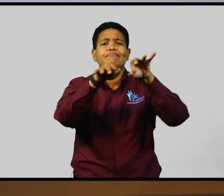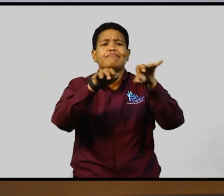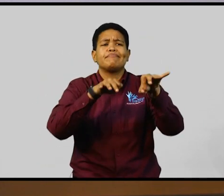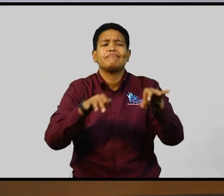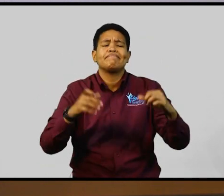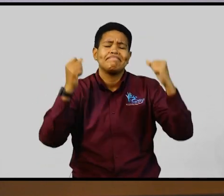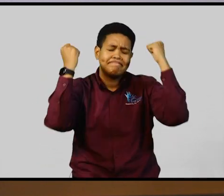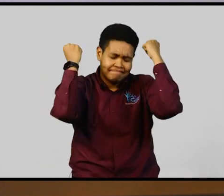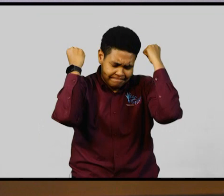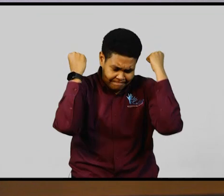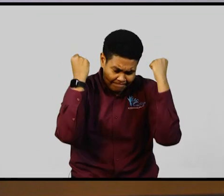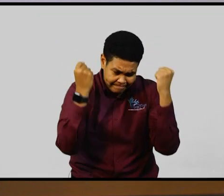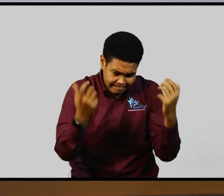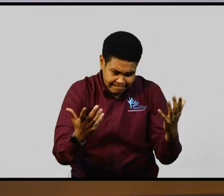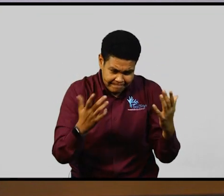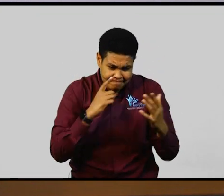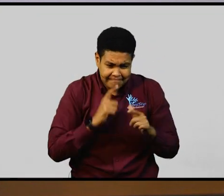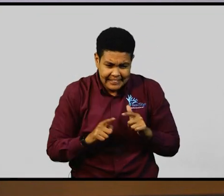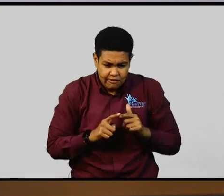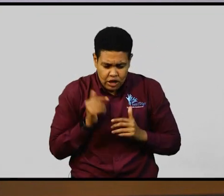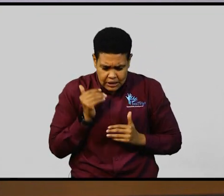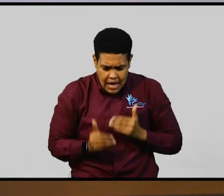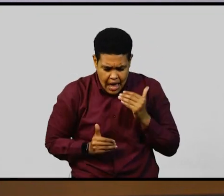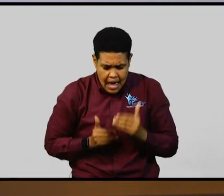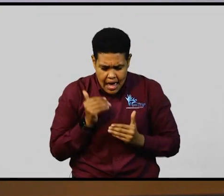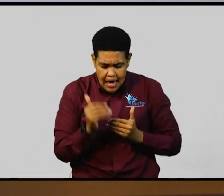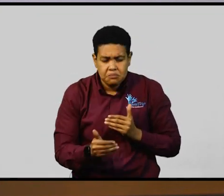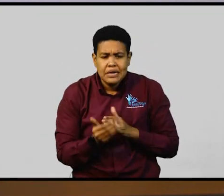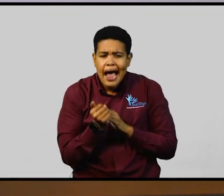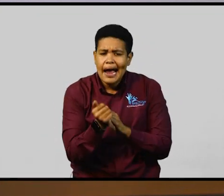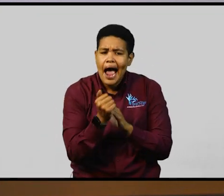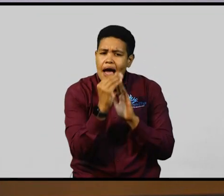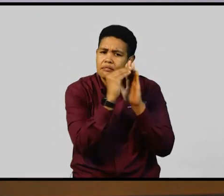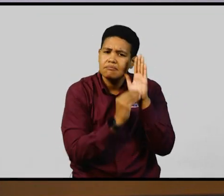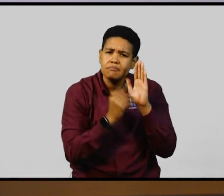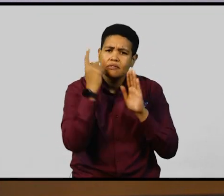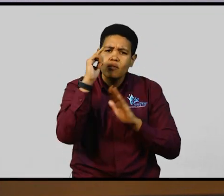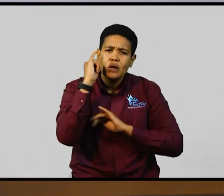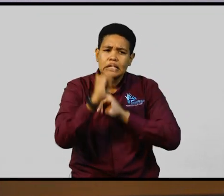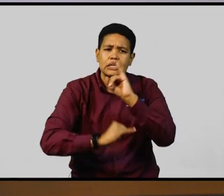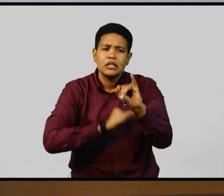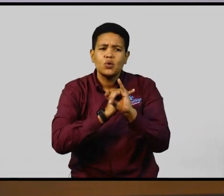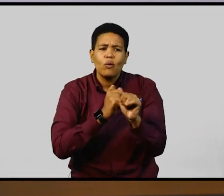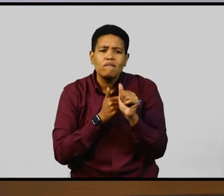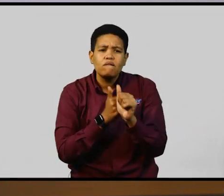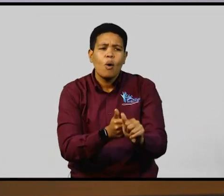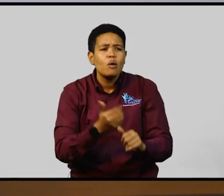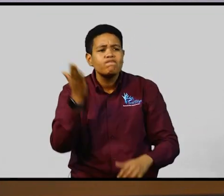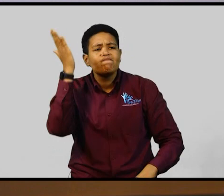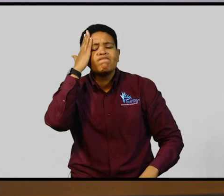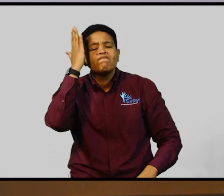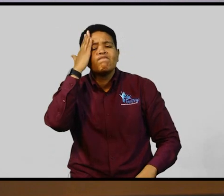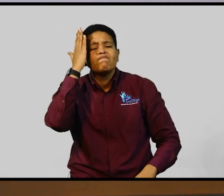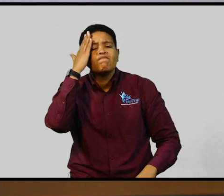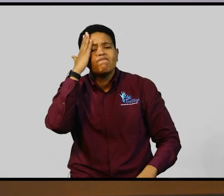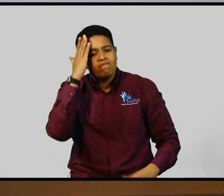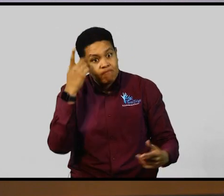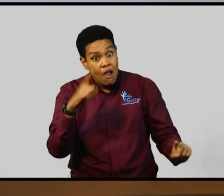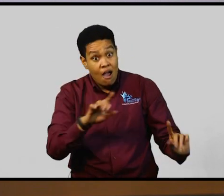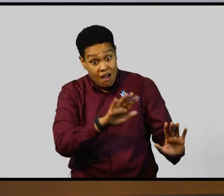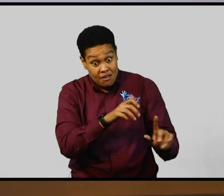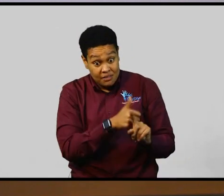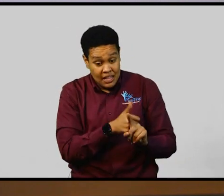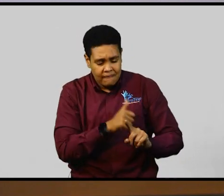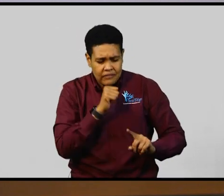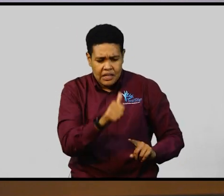of steps and guidelines for institutions to not to